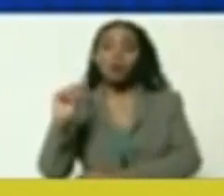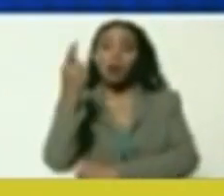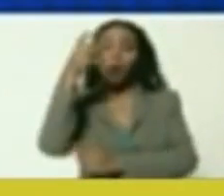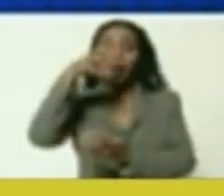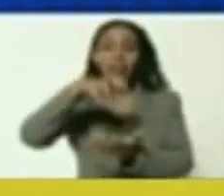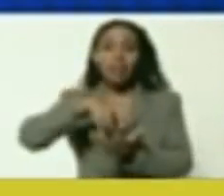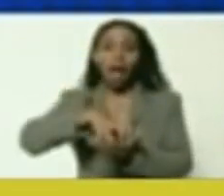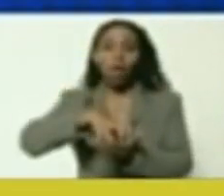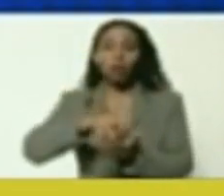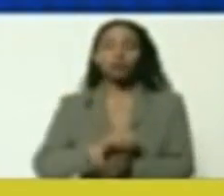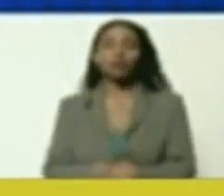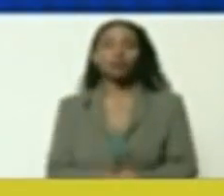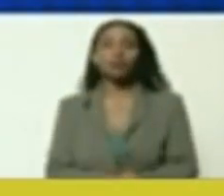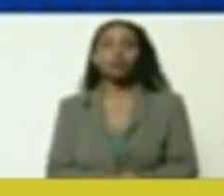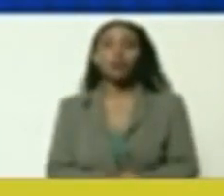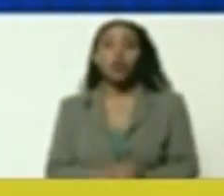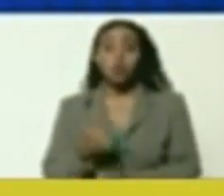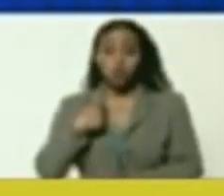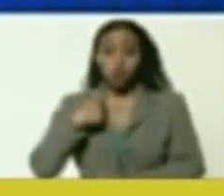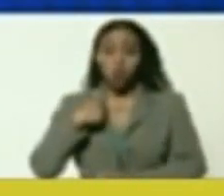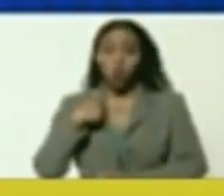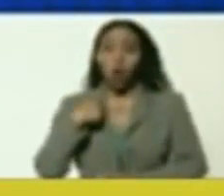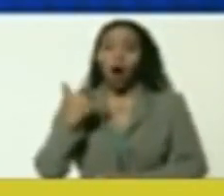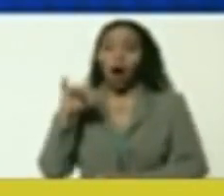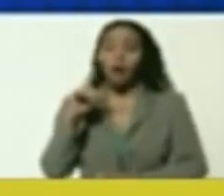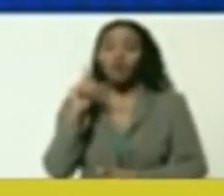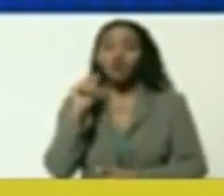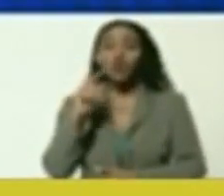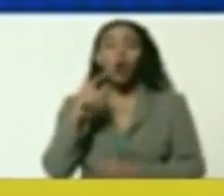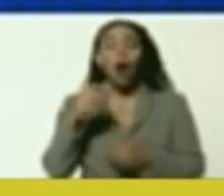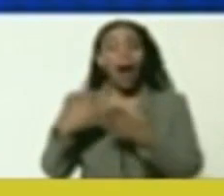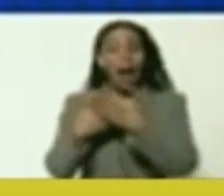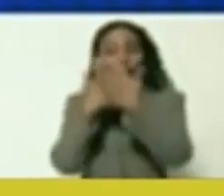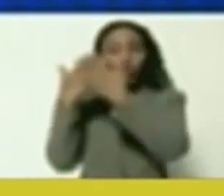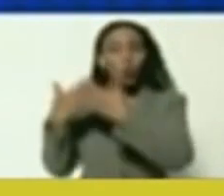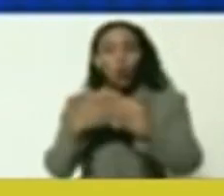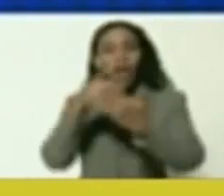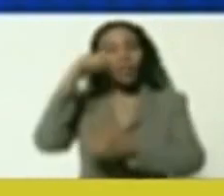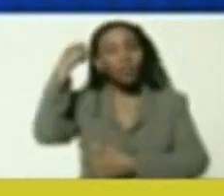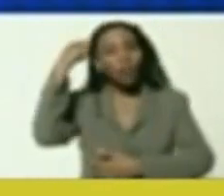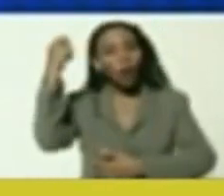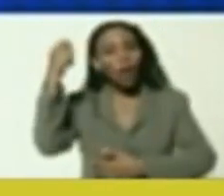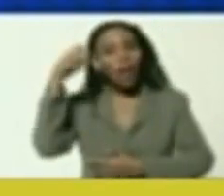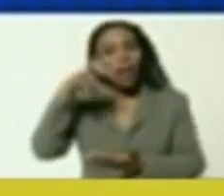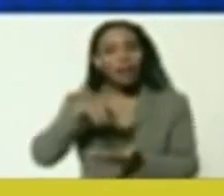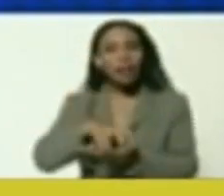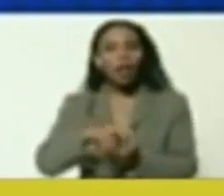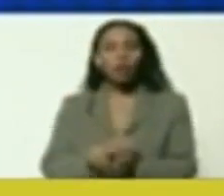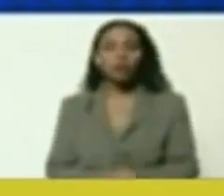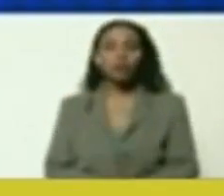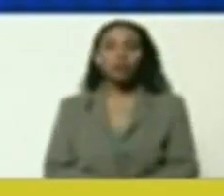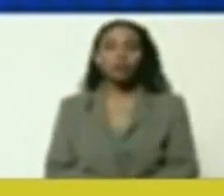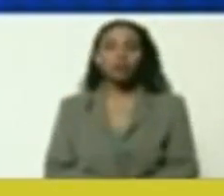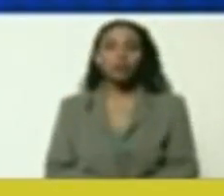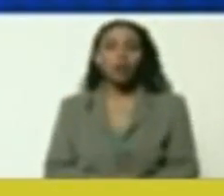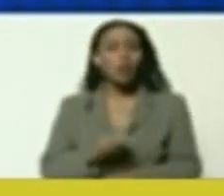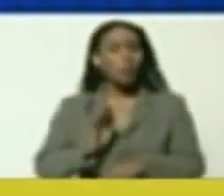and the first states were established. I am studying the state's theory